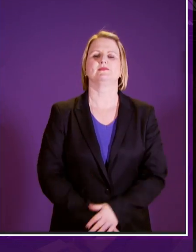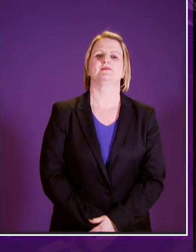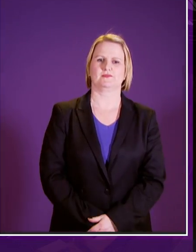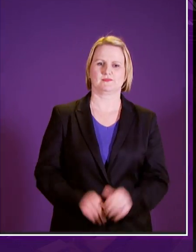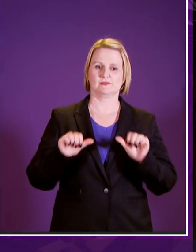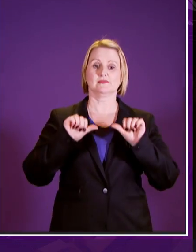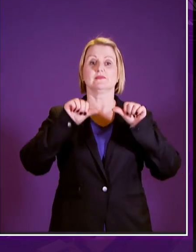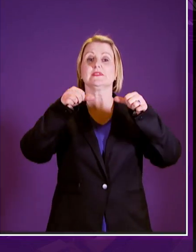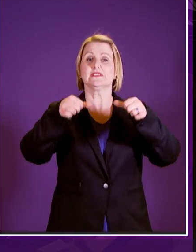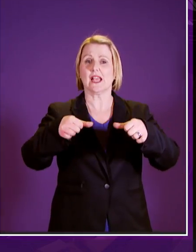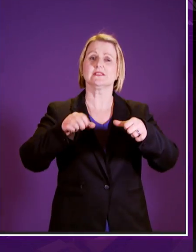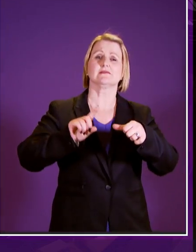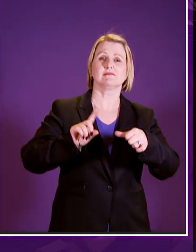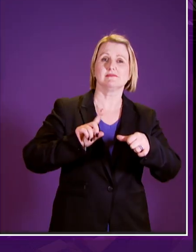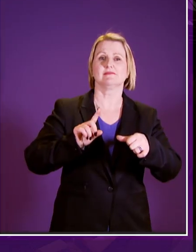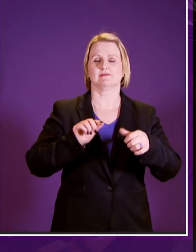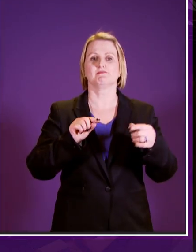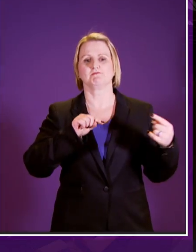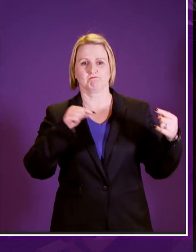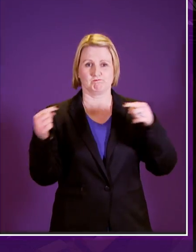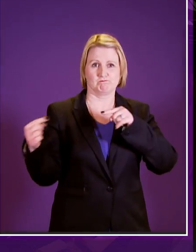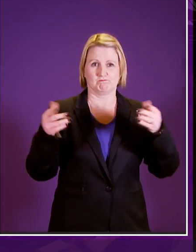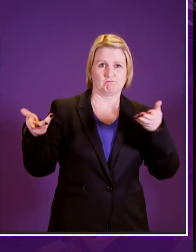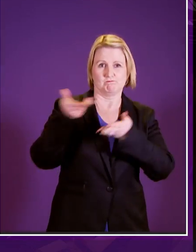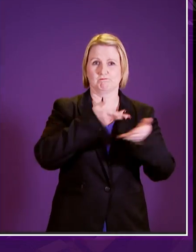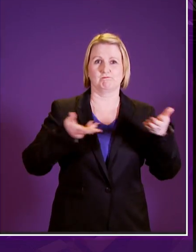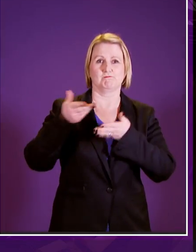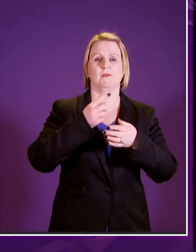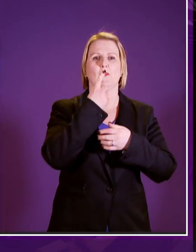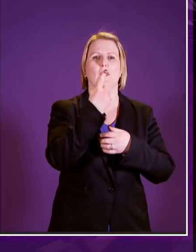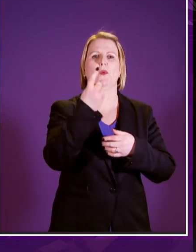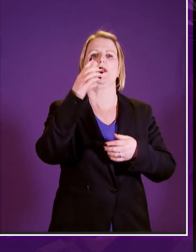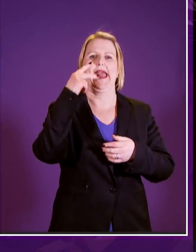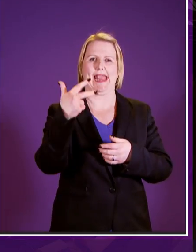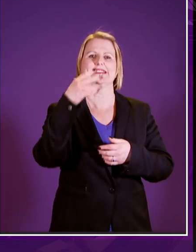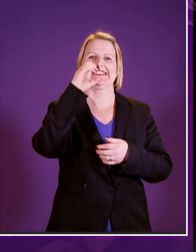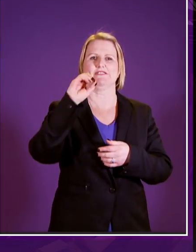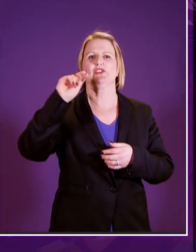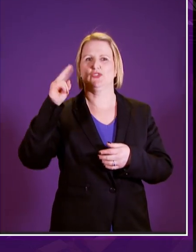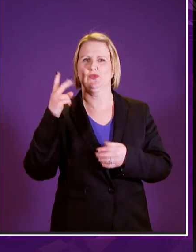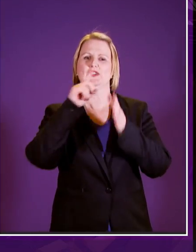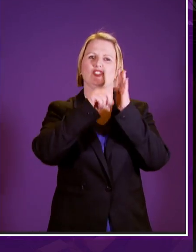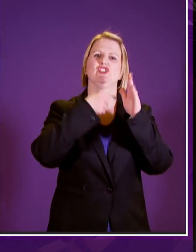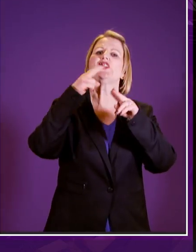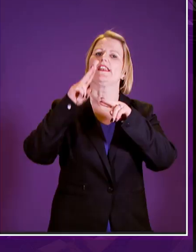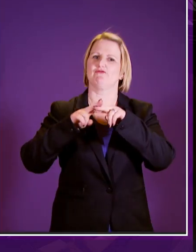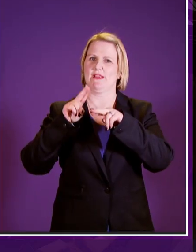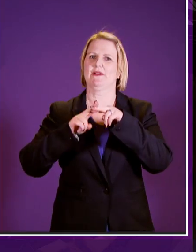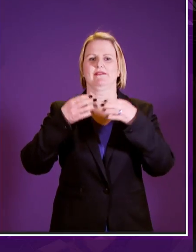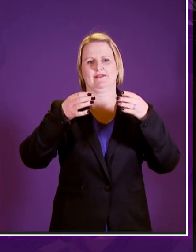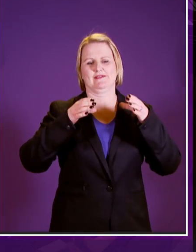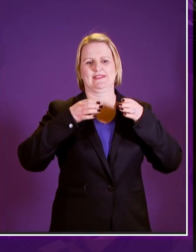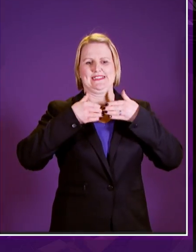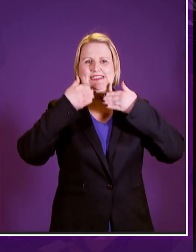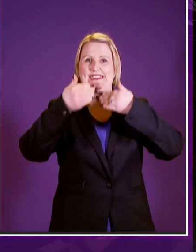The next item of business is to debate on motion 11802 in the name of Jane Freeman on stage 3 of the